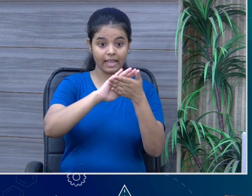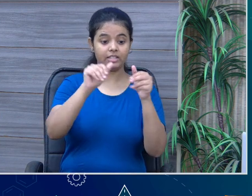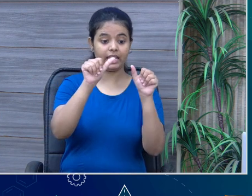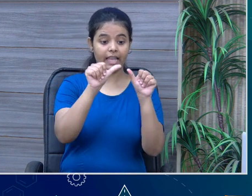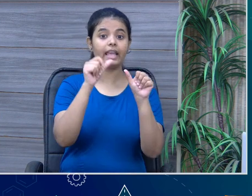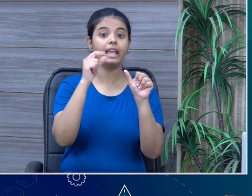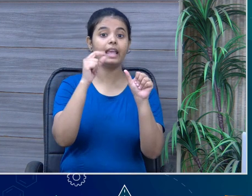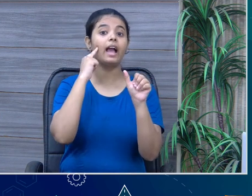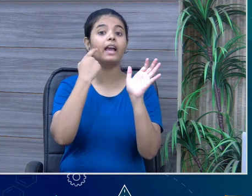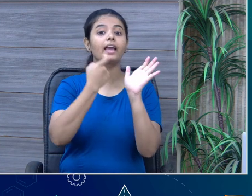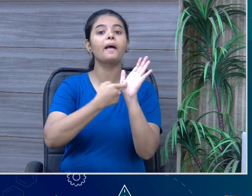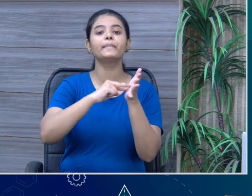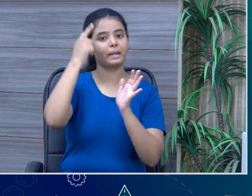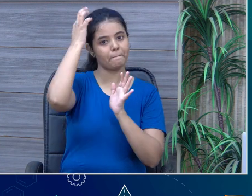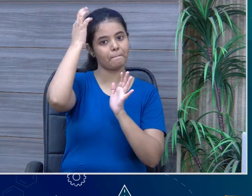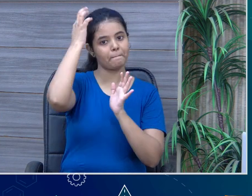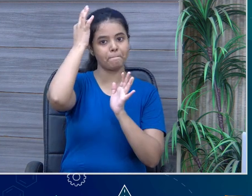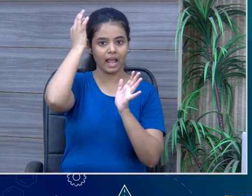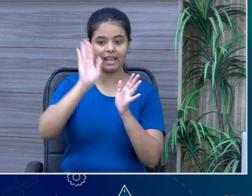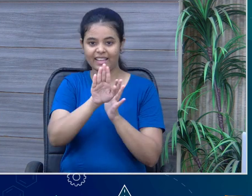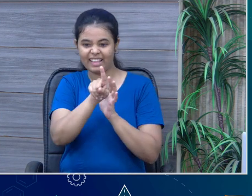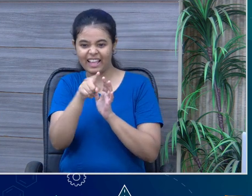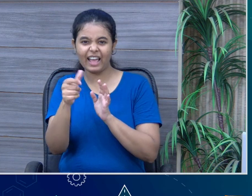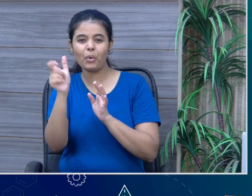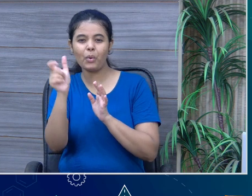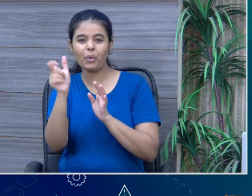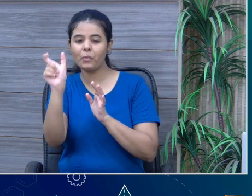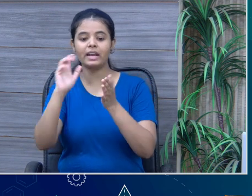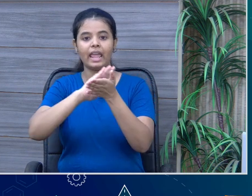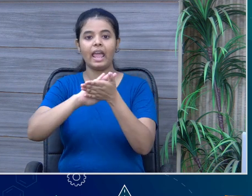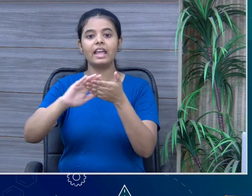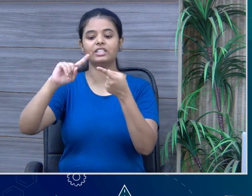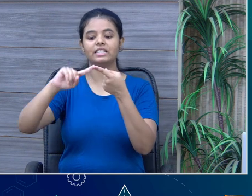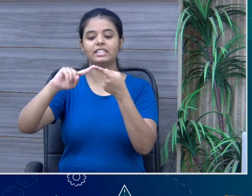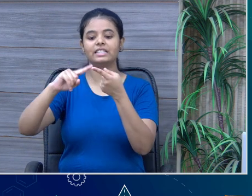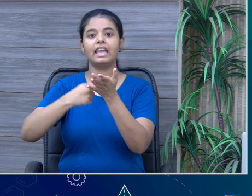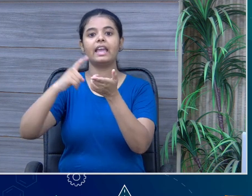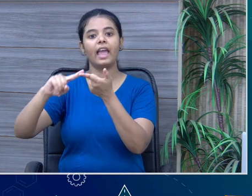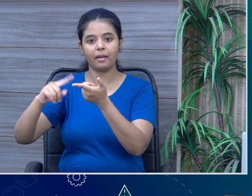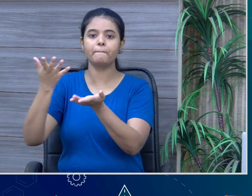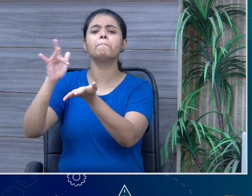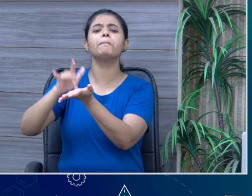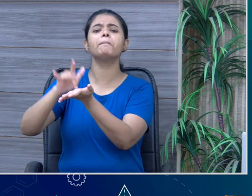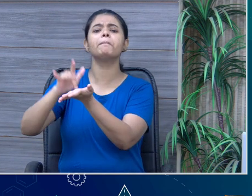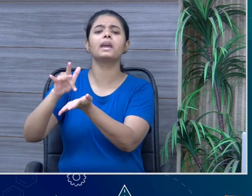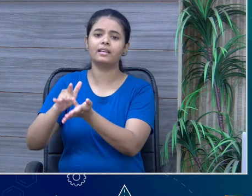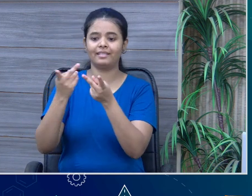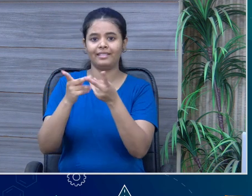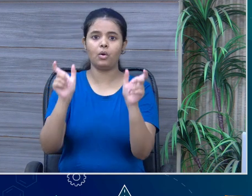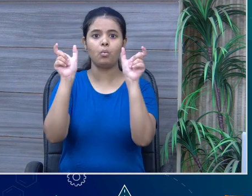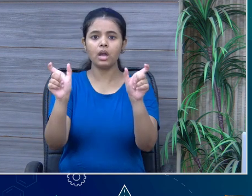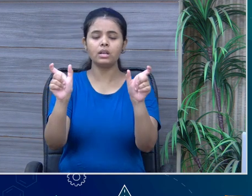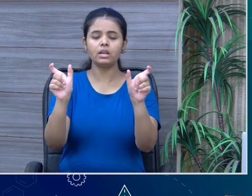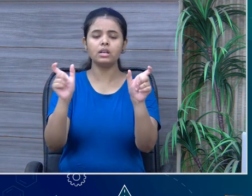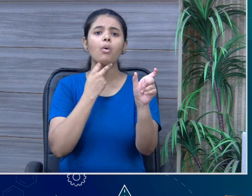-R like our hair and H-E-R-E here is in place. So, these are very small, small